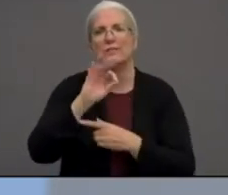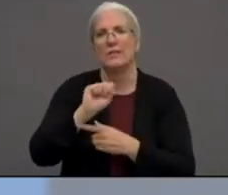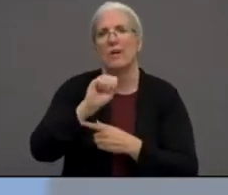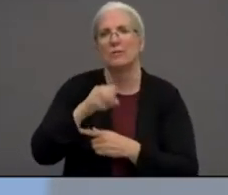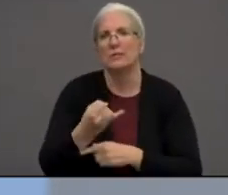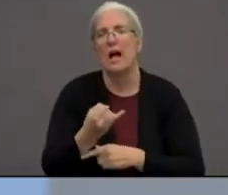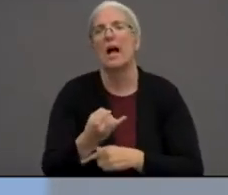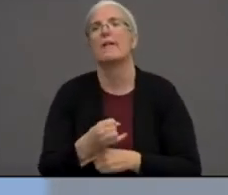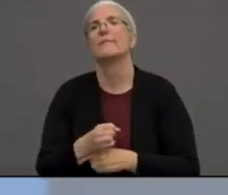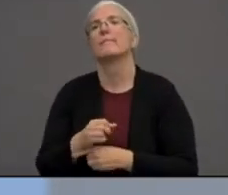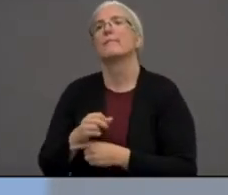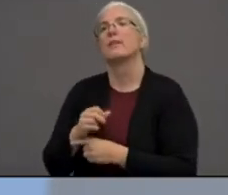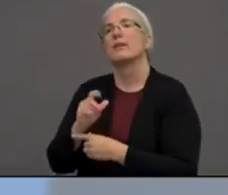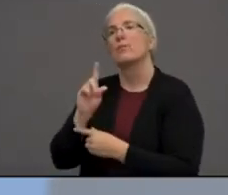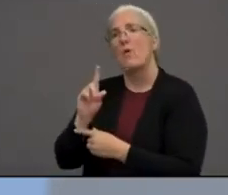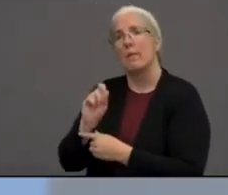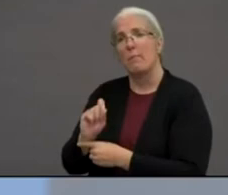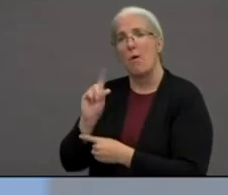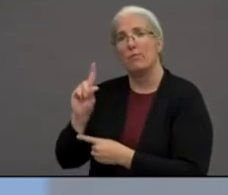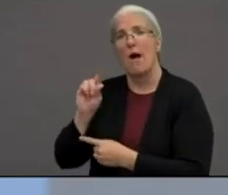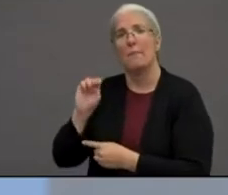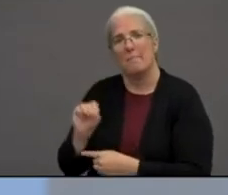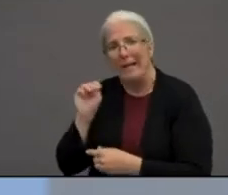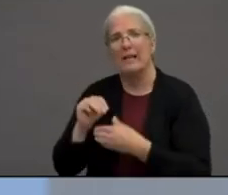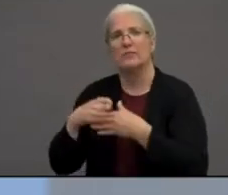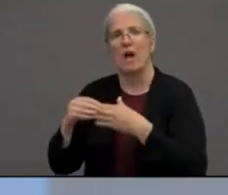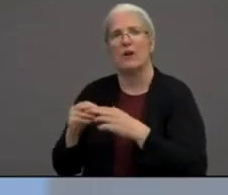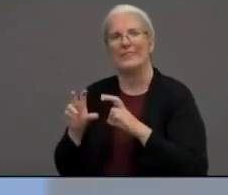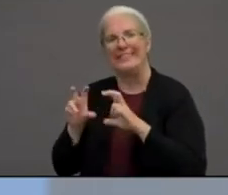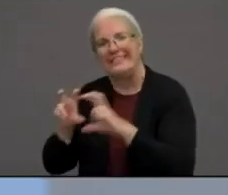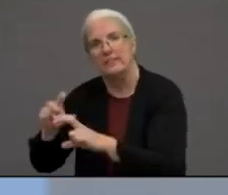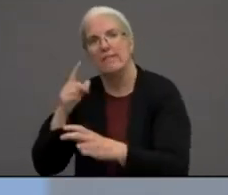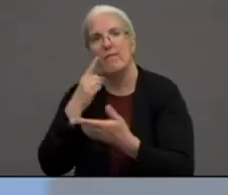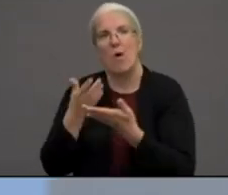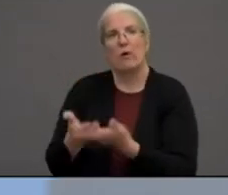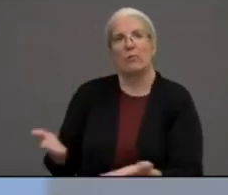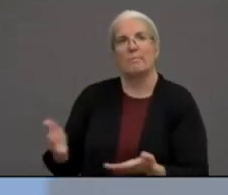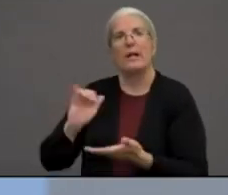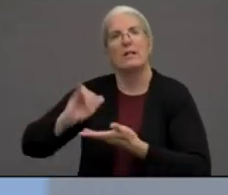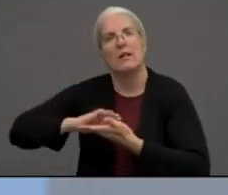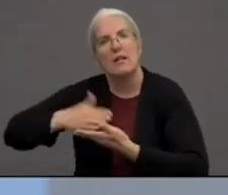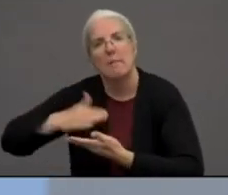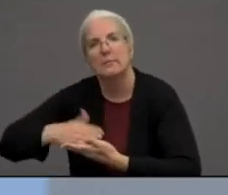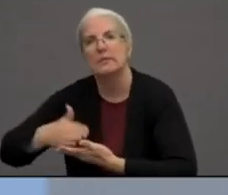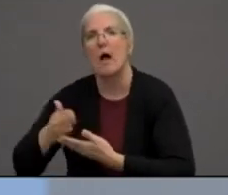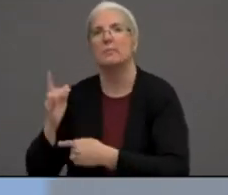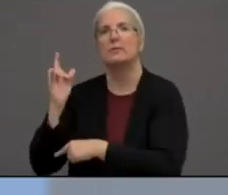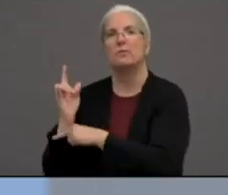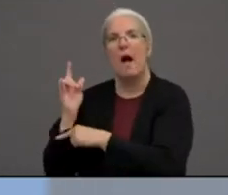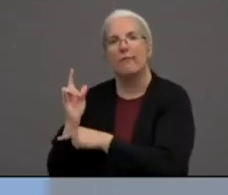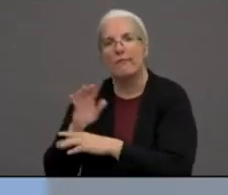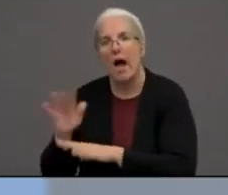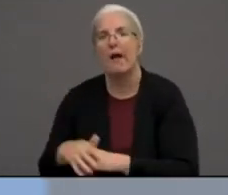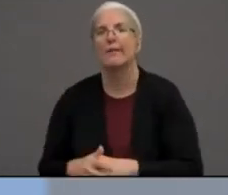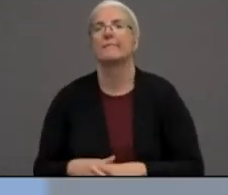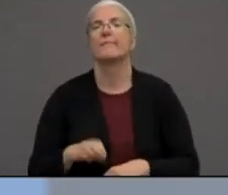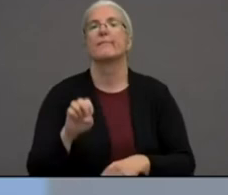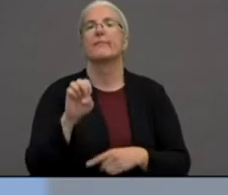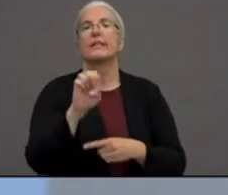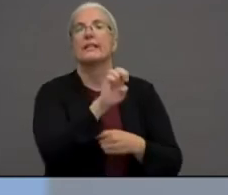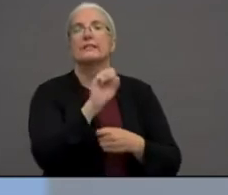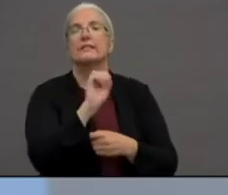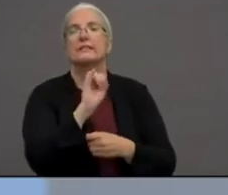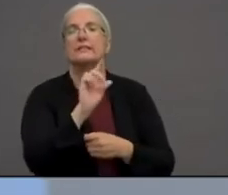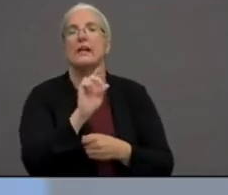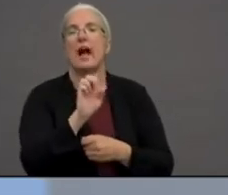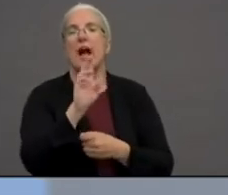But also, we have incredible school districts like Eastside Union who are making sure that children in